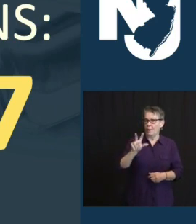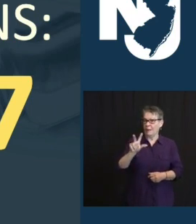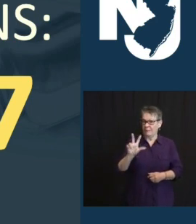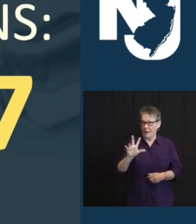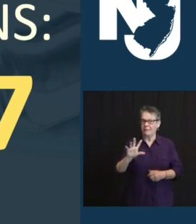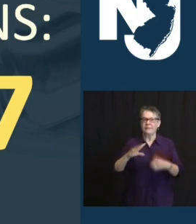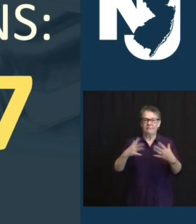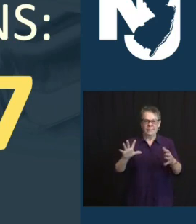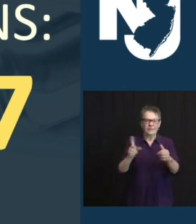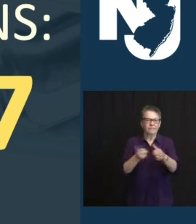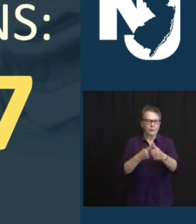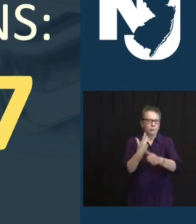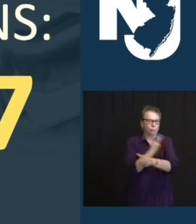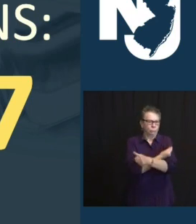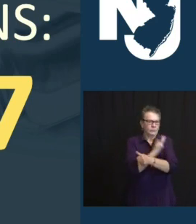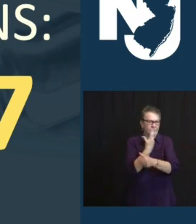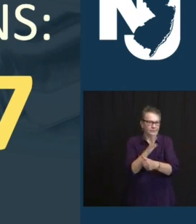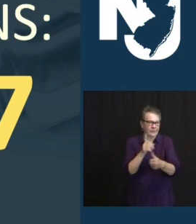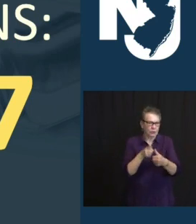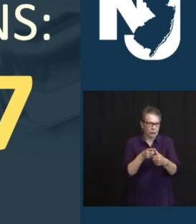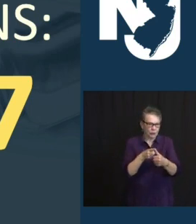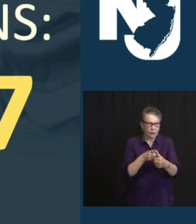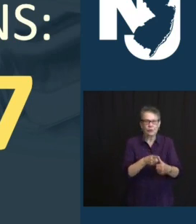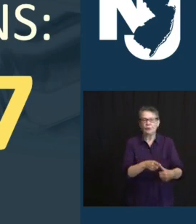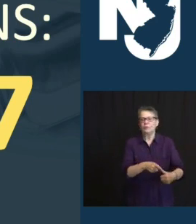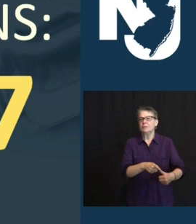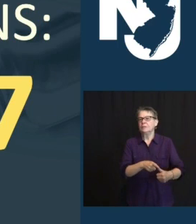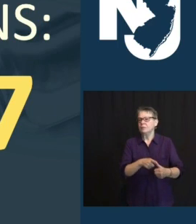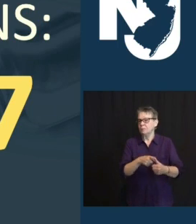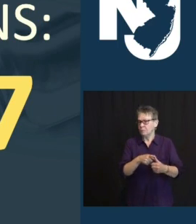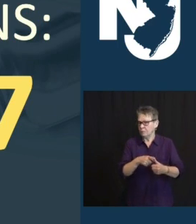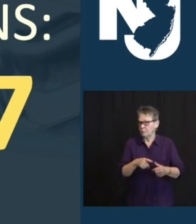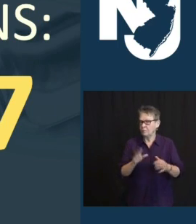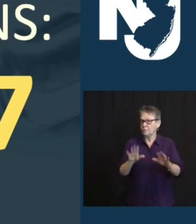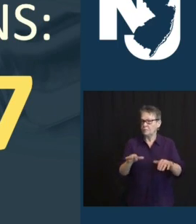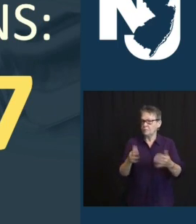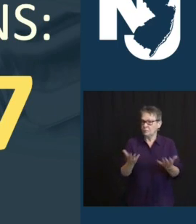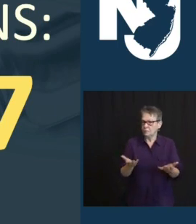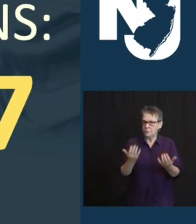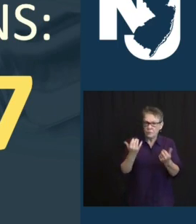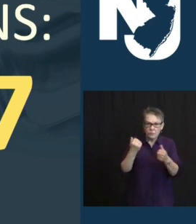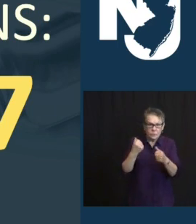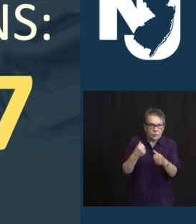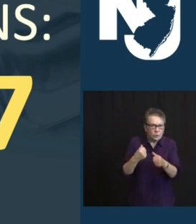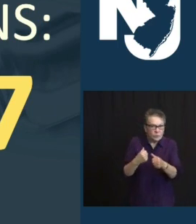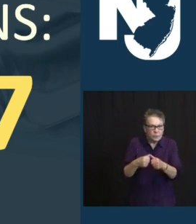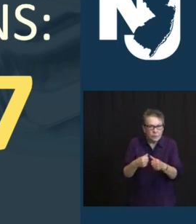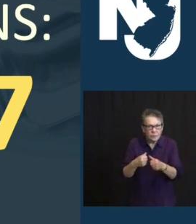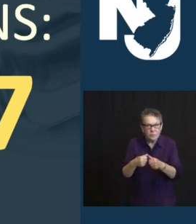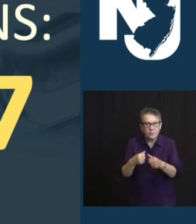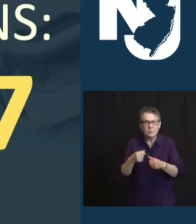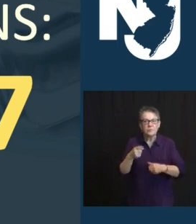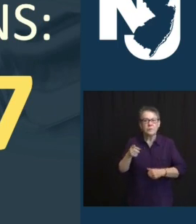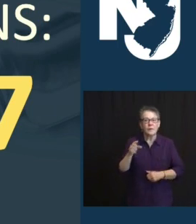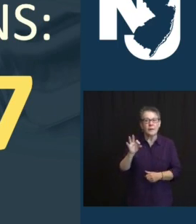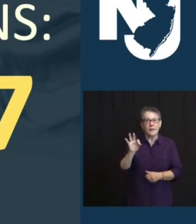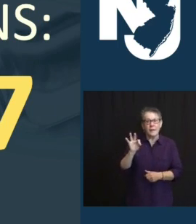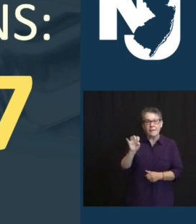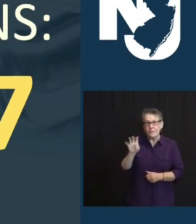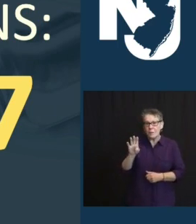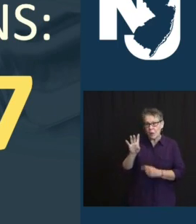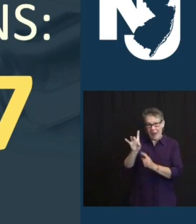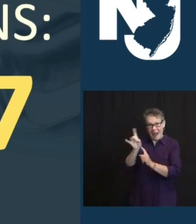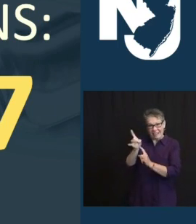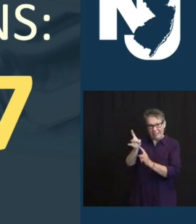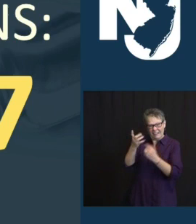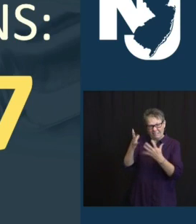DOSES. YOU MAY OR MAY NOT RECALL, BUT WE SURPASSED 1 MILLION DOSES ON FEBRUARY 8TH. OUR FIRST SHOT